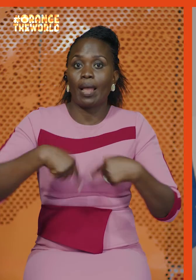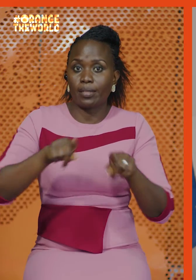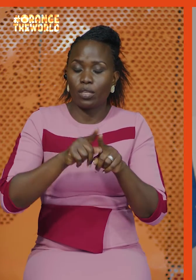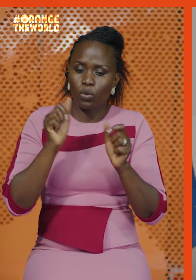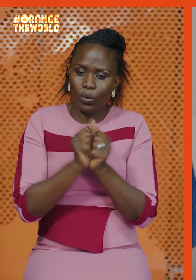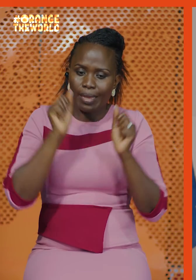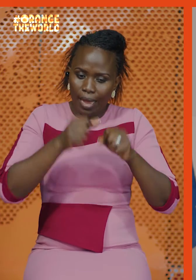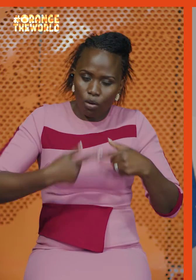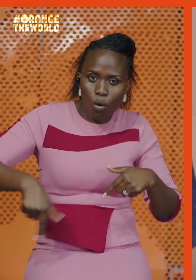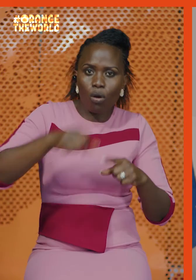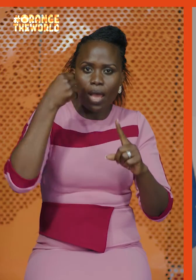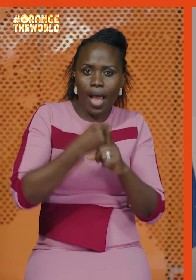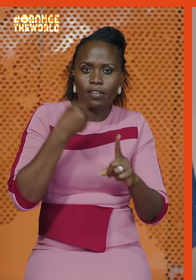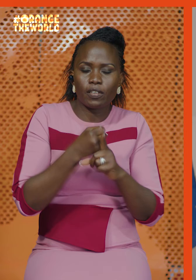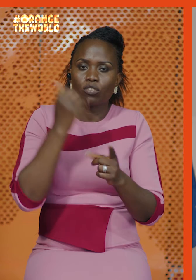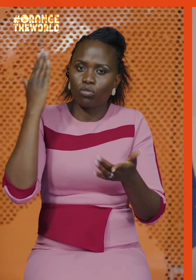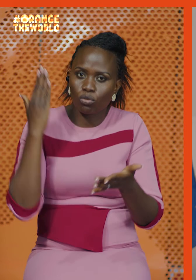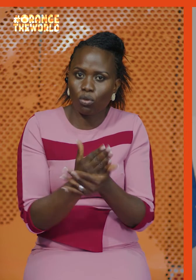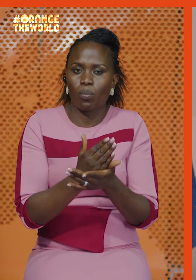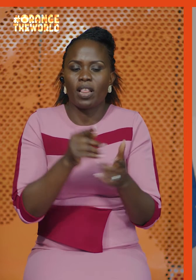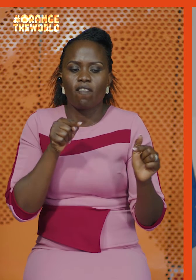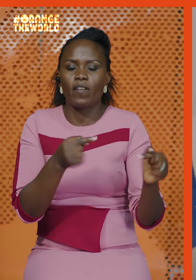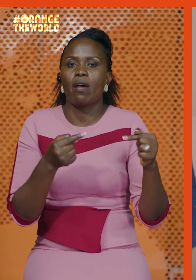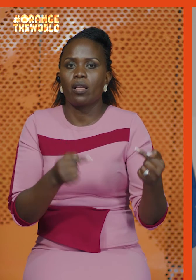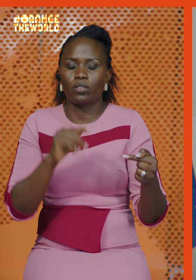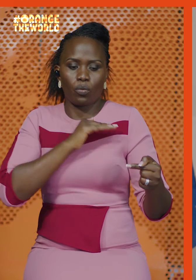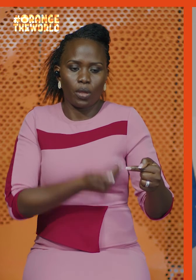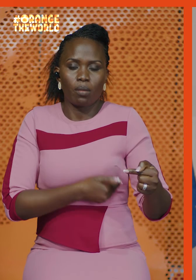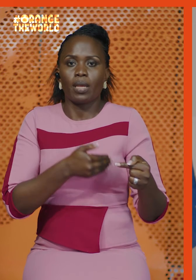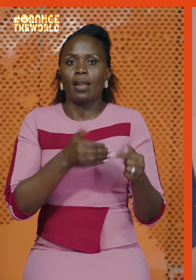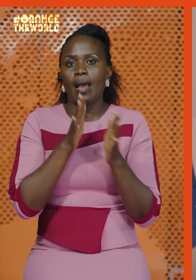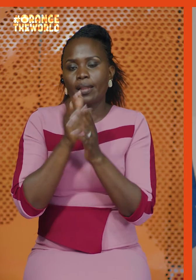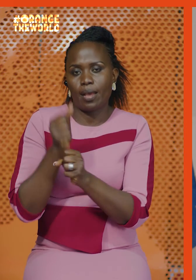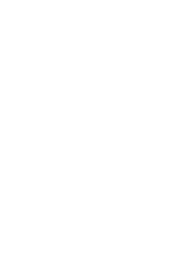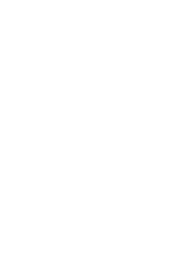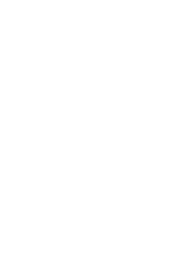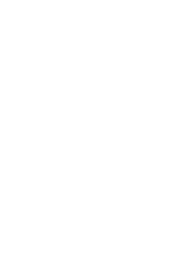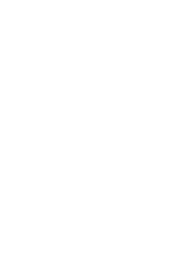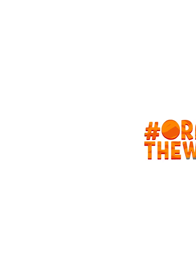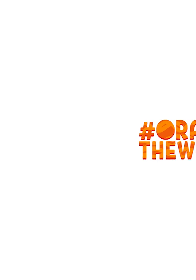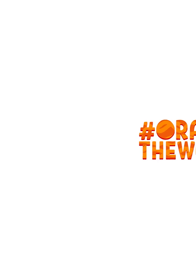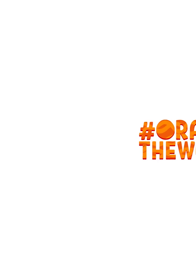We can all be activists to stop the violence against women and girls.